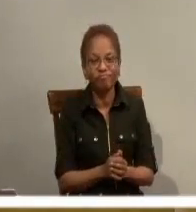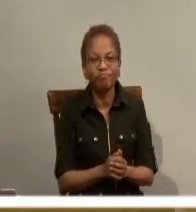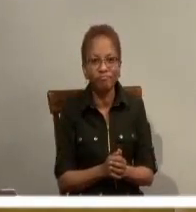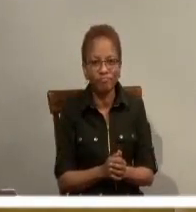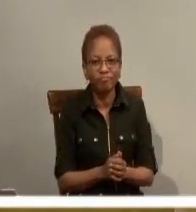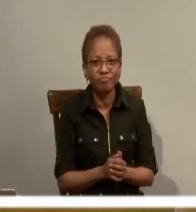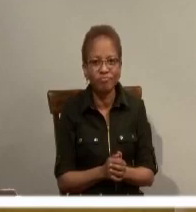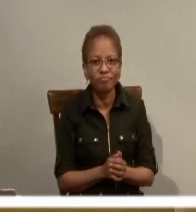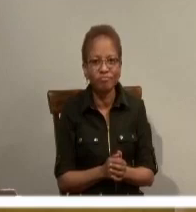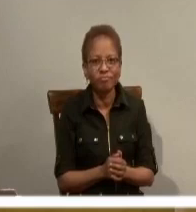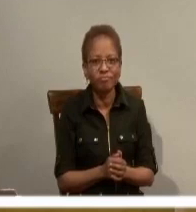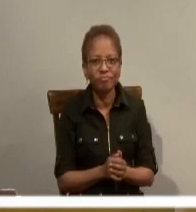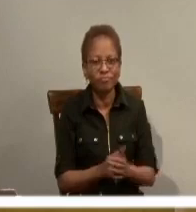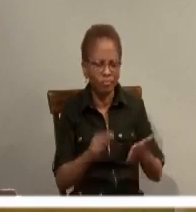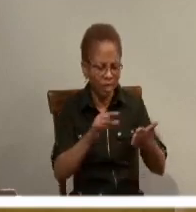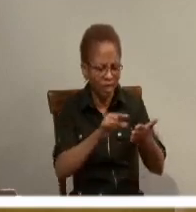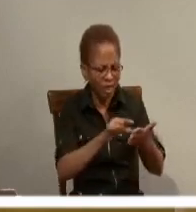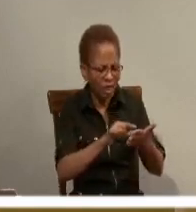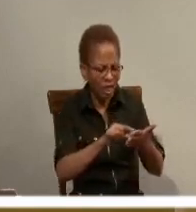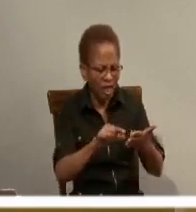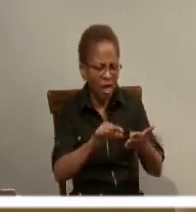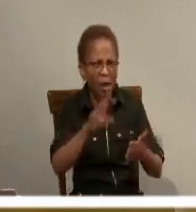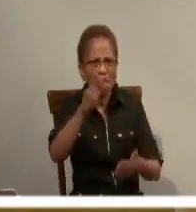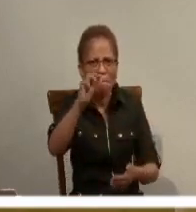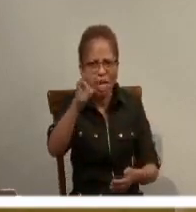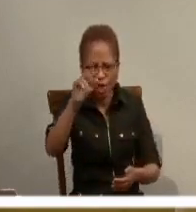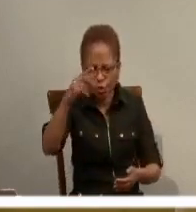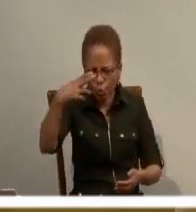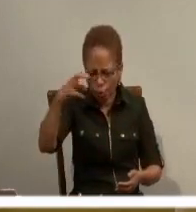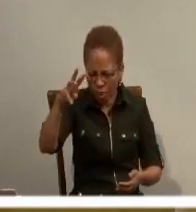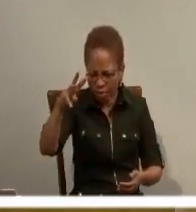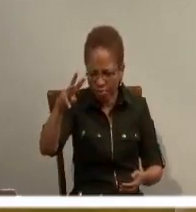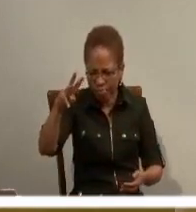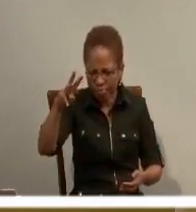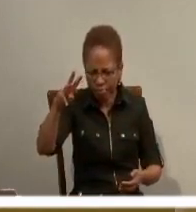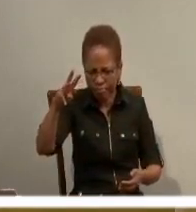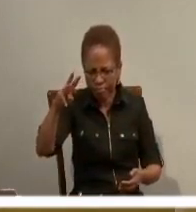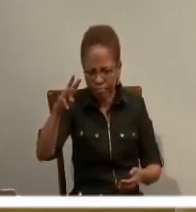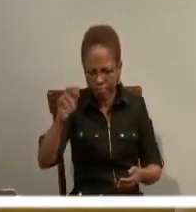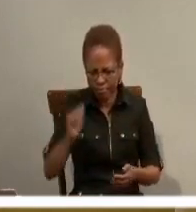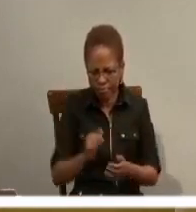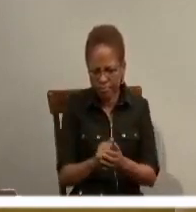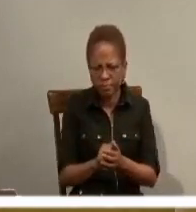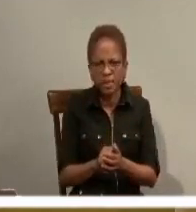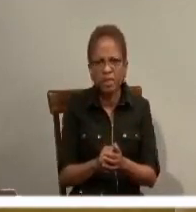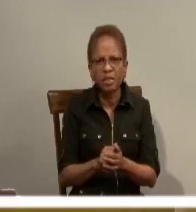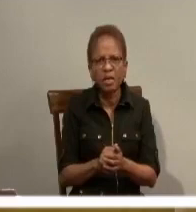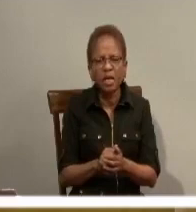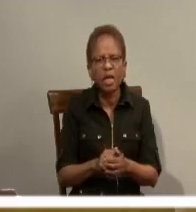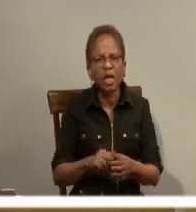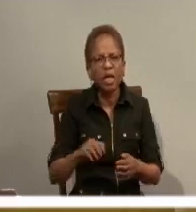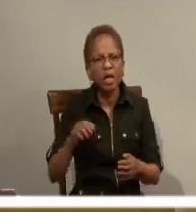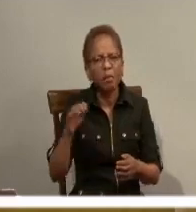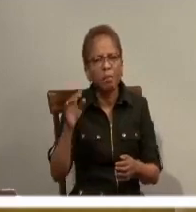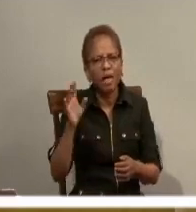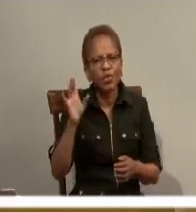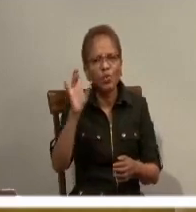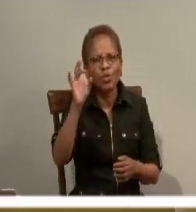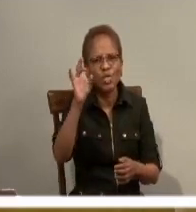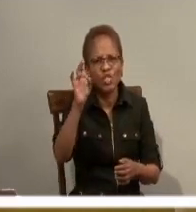And that text of Matthew 7, just before the Lord, Lord, it says, a good tree